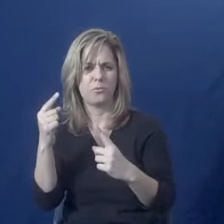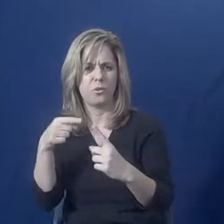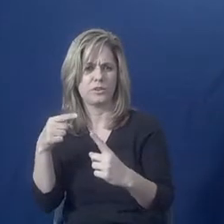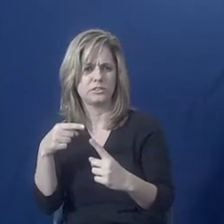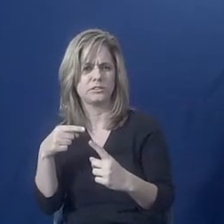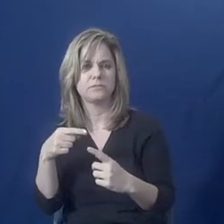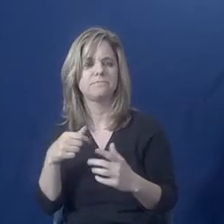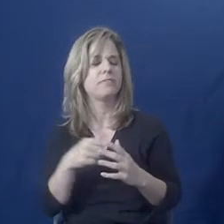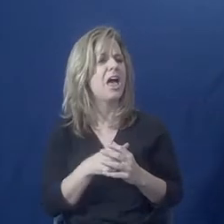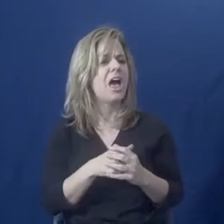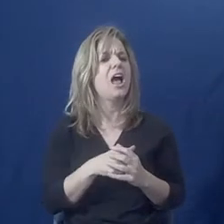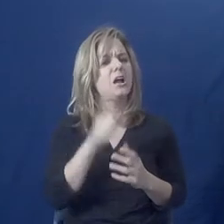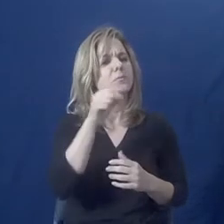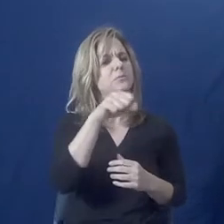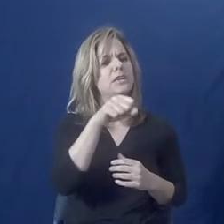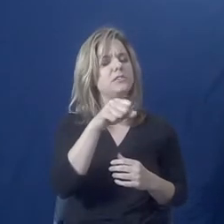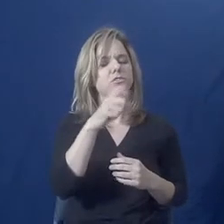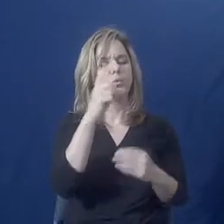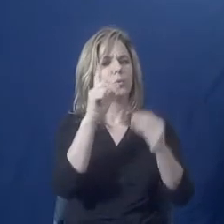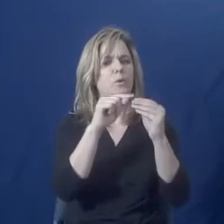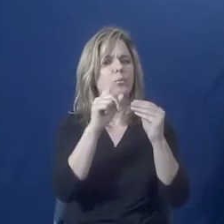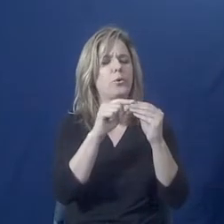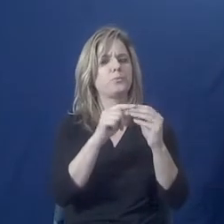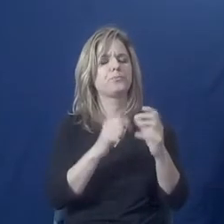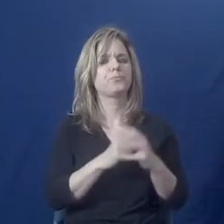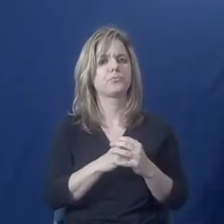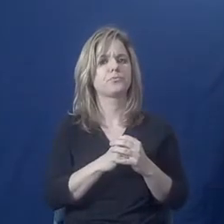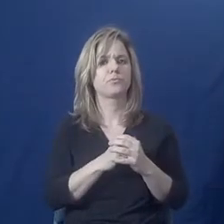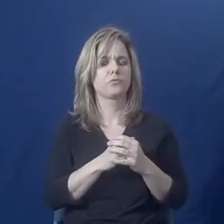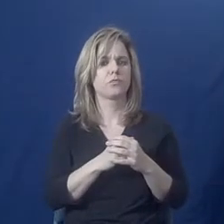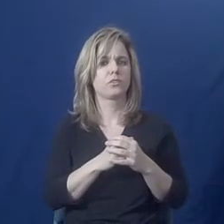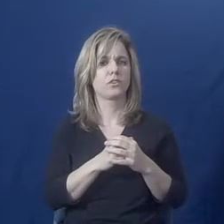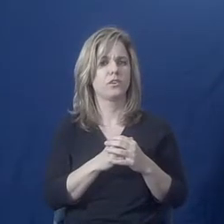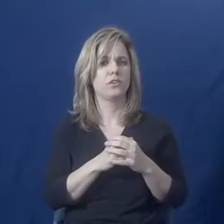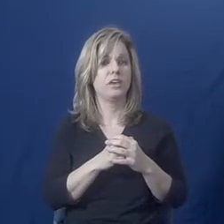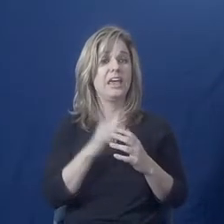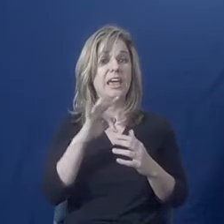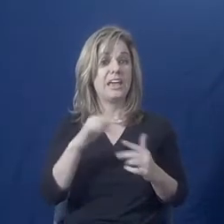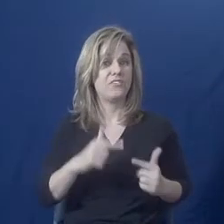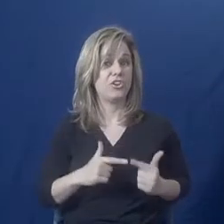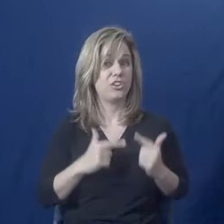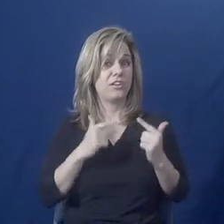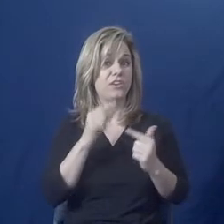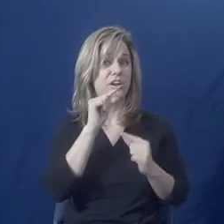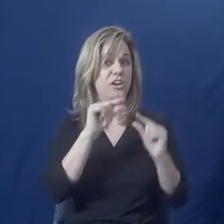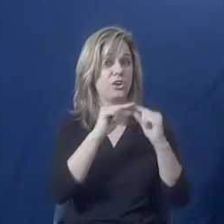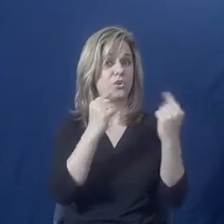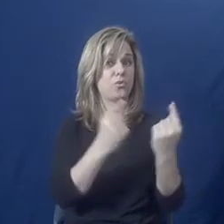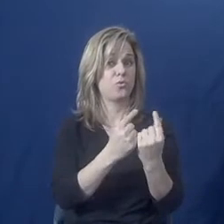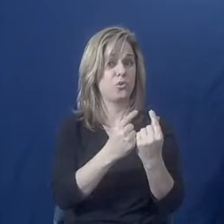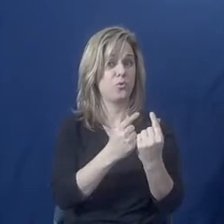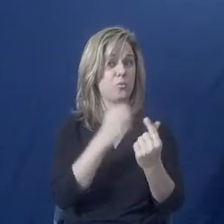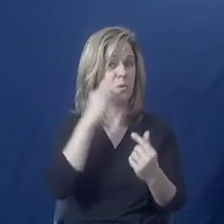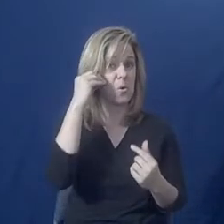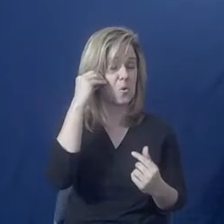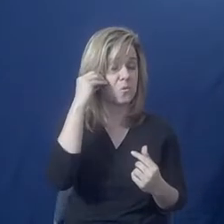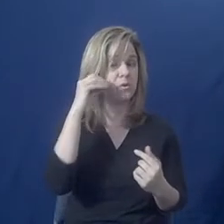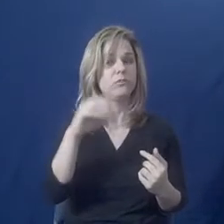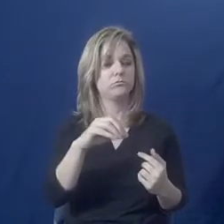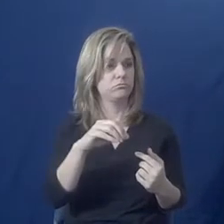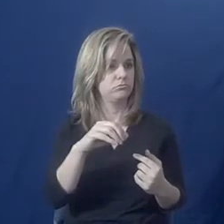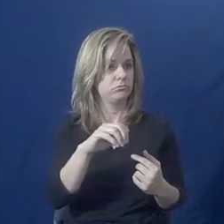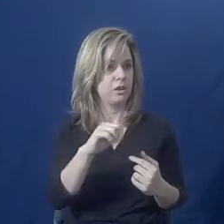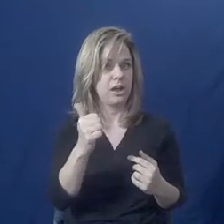Yeah, just the other thing is, are there people, if you're living in a group setting, are there other people that you trust?